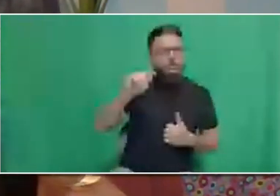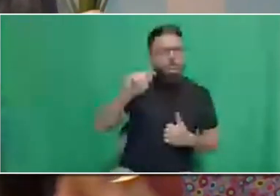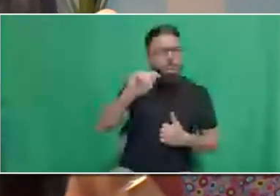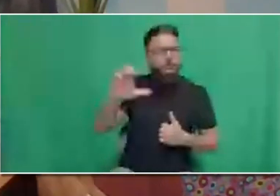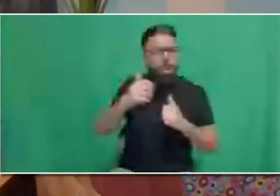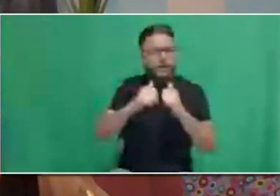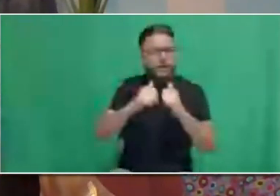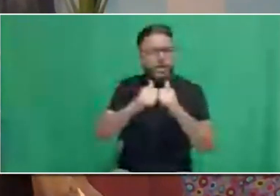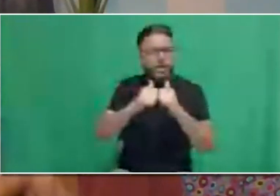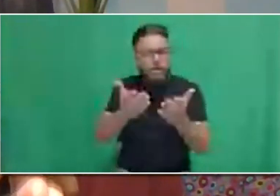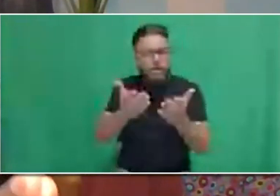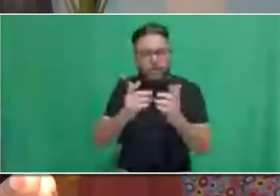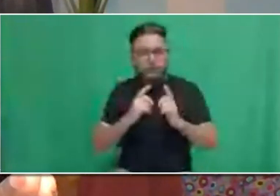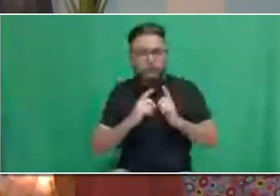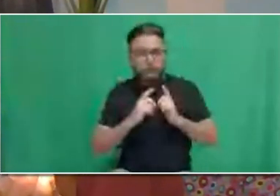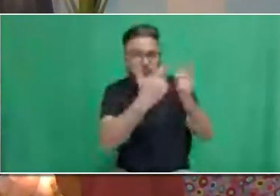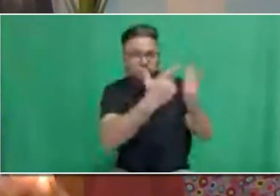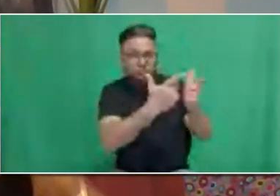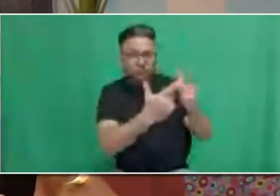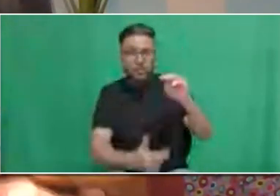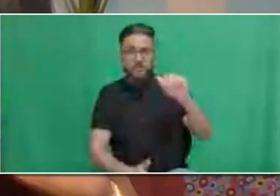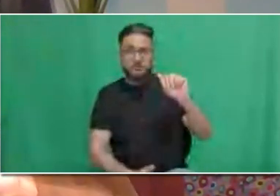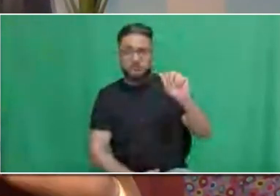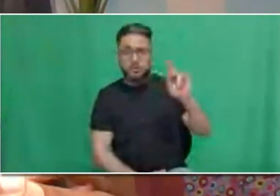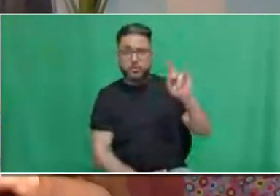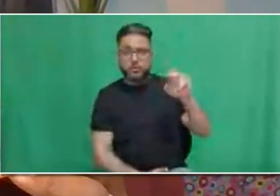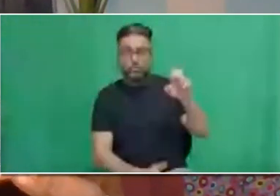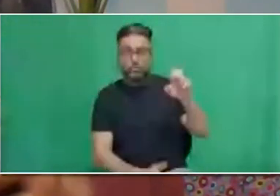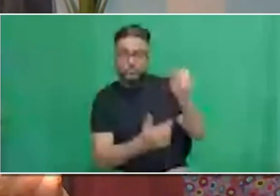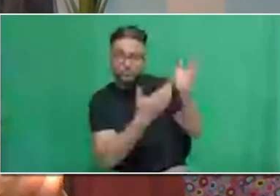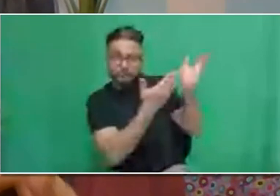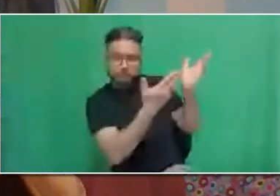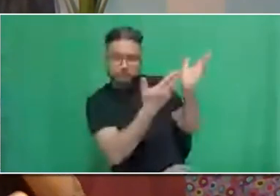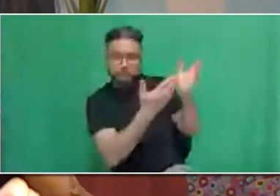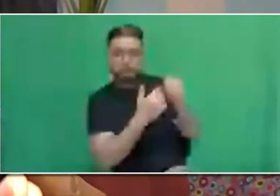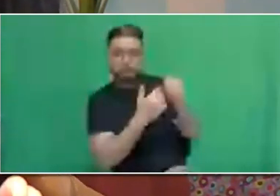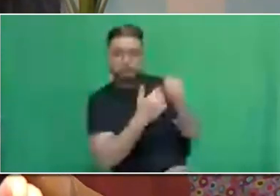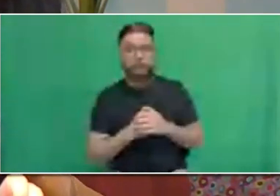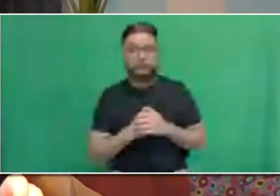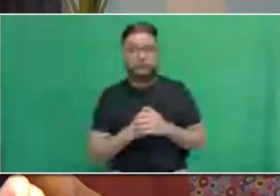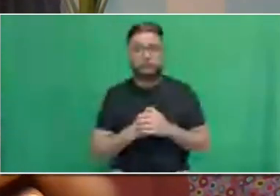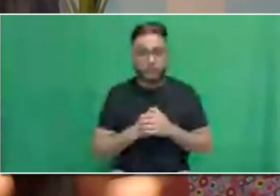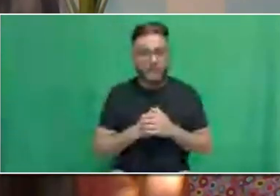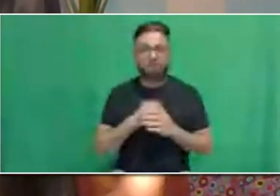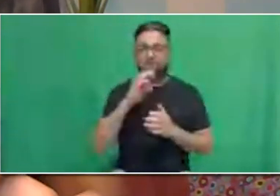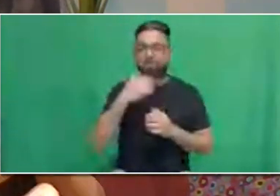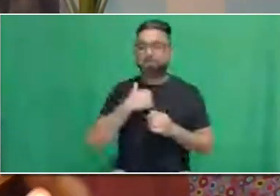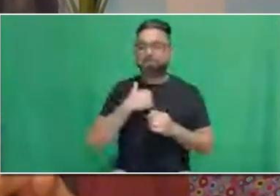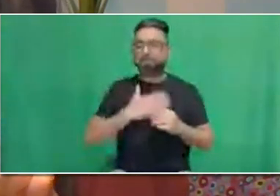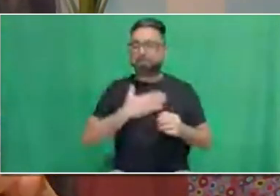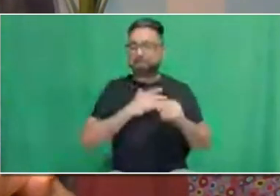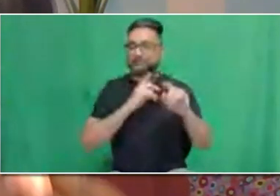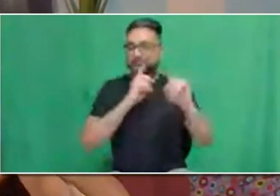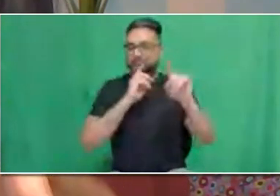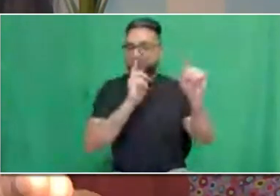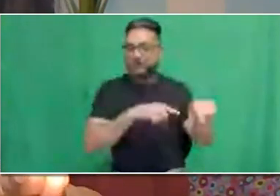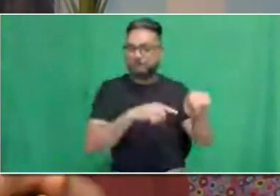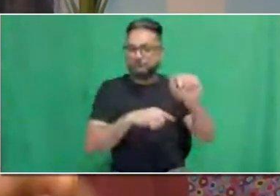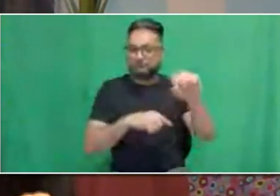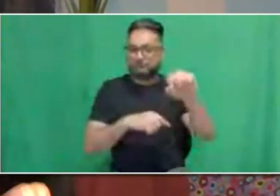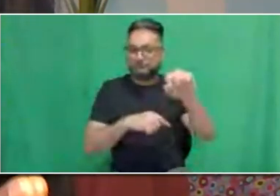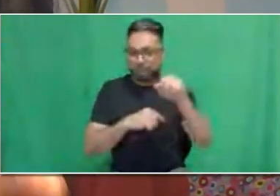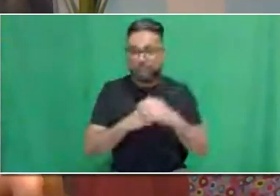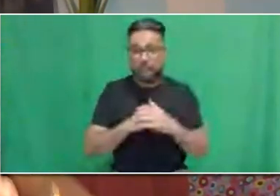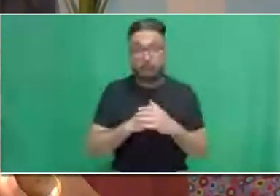Yes, I can. We thank you for your interest in joining the TTC. I recommend that you visit the career